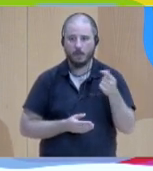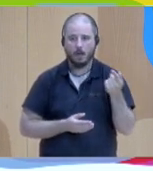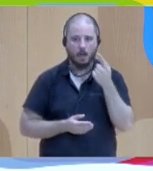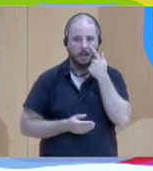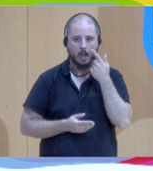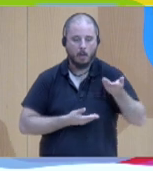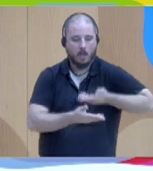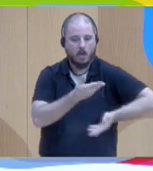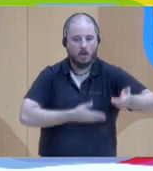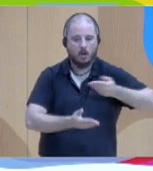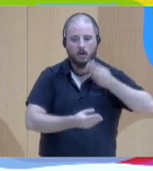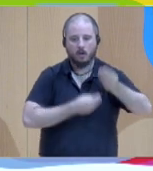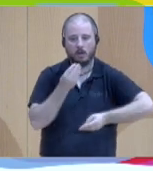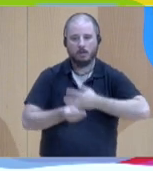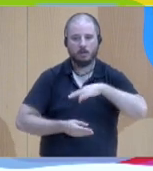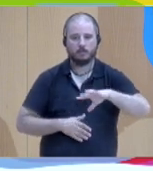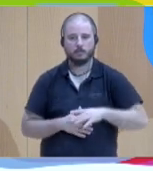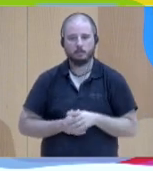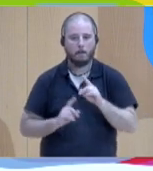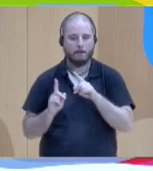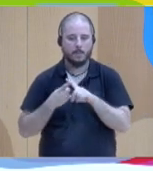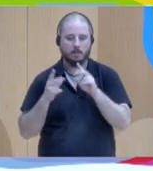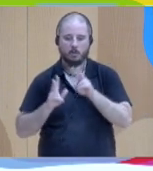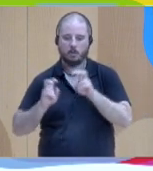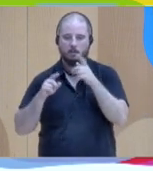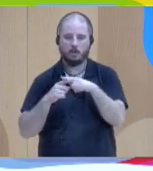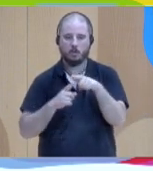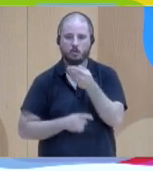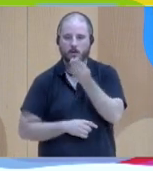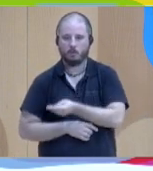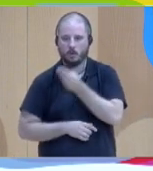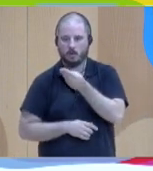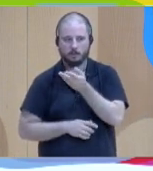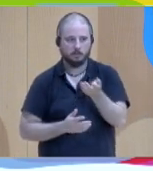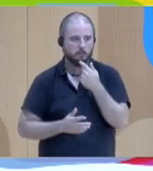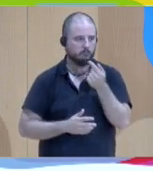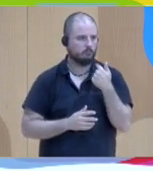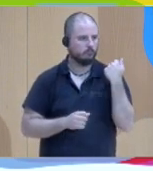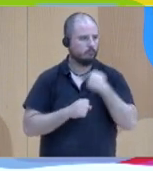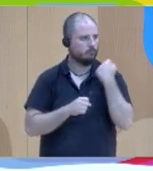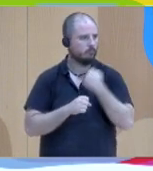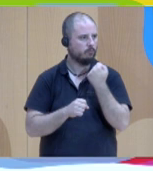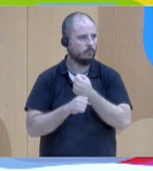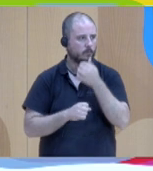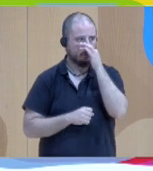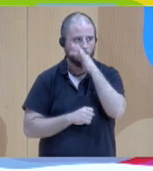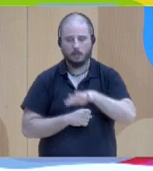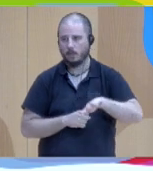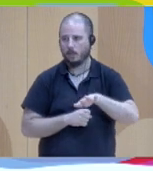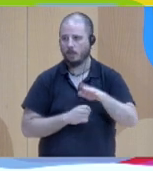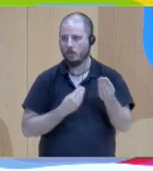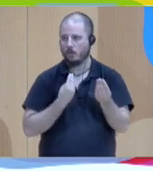all the positive things I you know I've been working with your child I love the way they draw your child draws